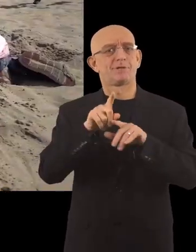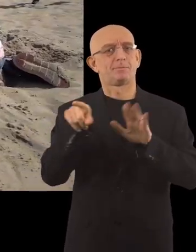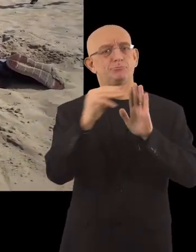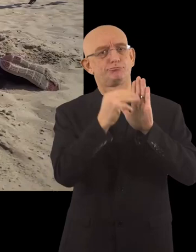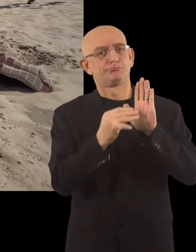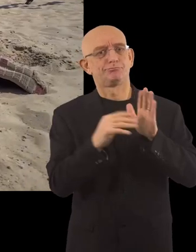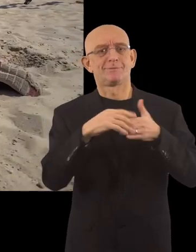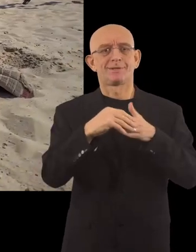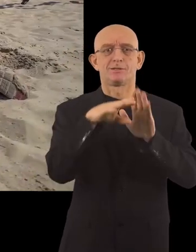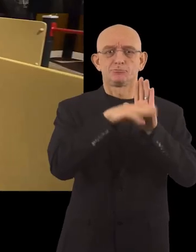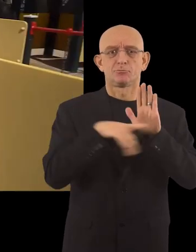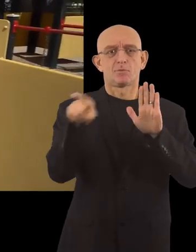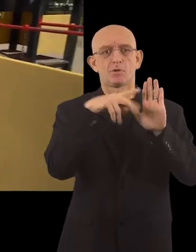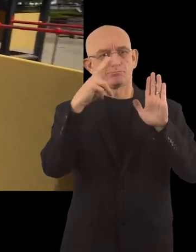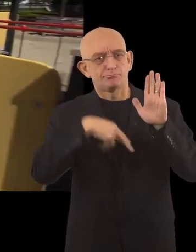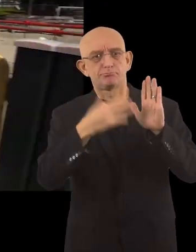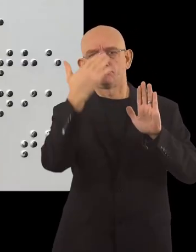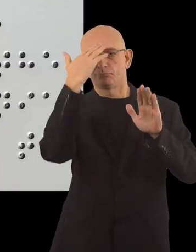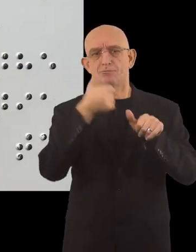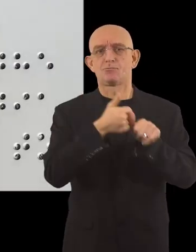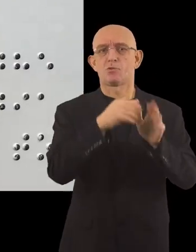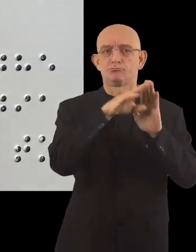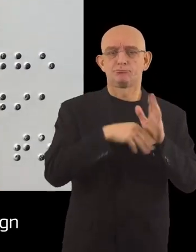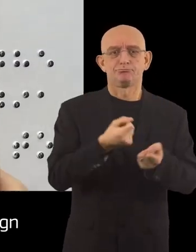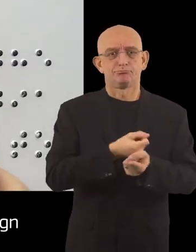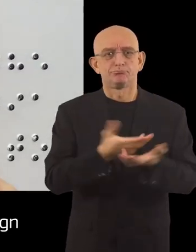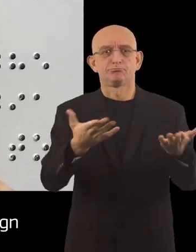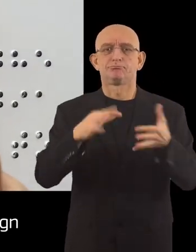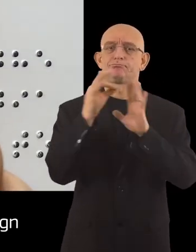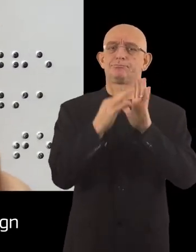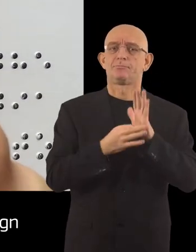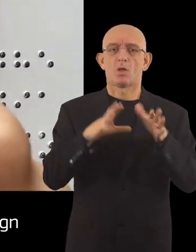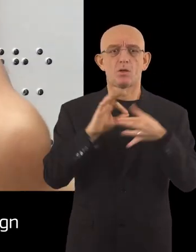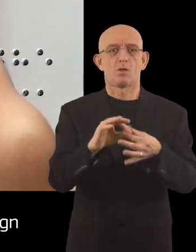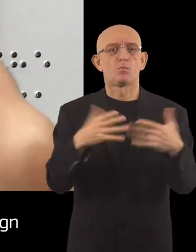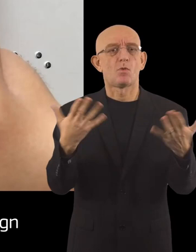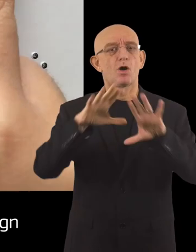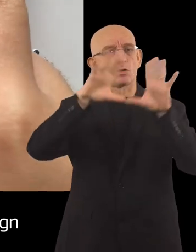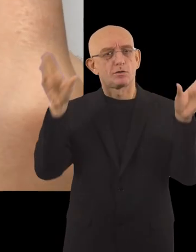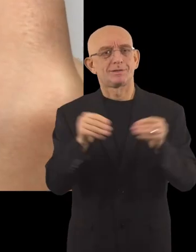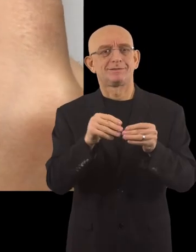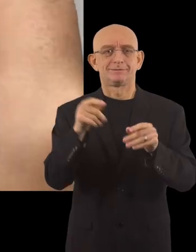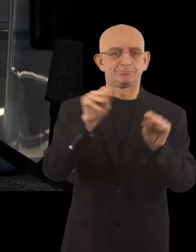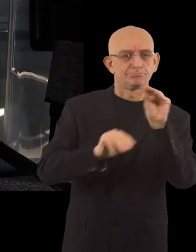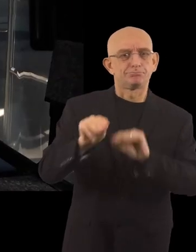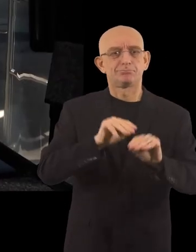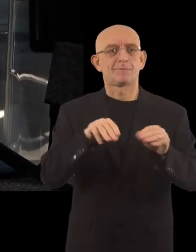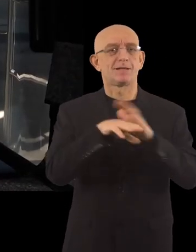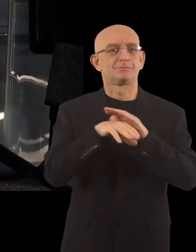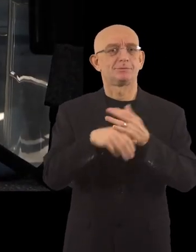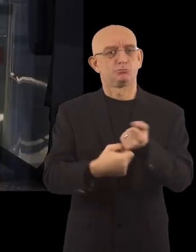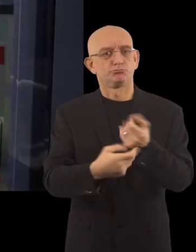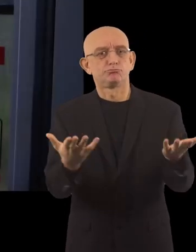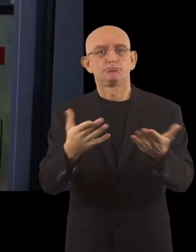Guidelines for the design and development of public spaces were also created, based on the principles of universal design, ensuring accessibility